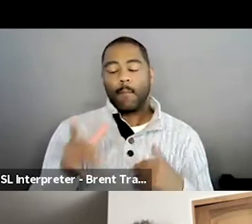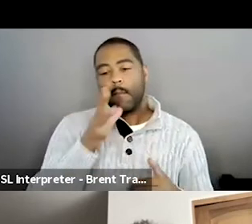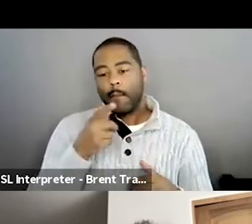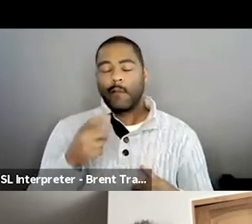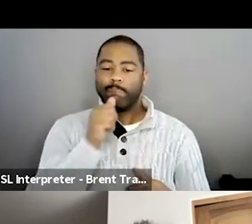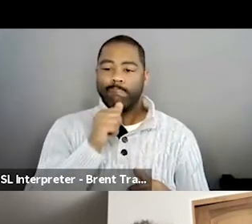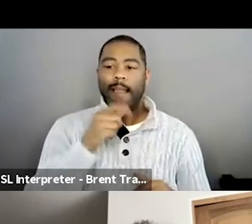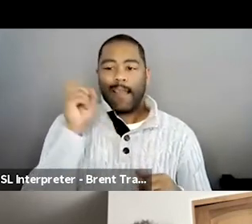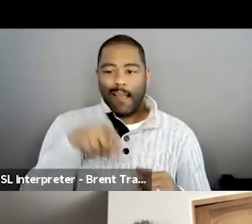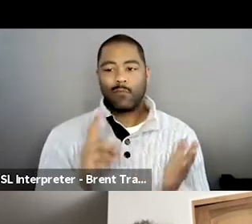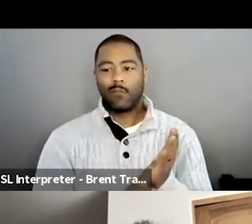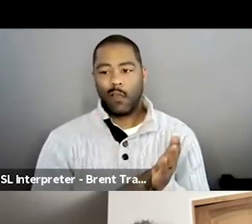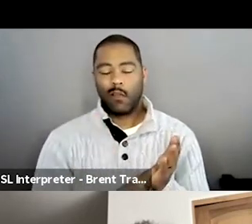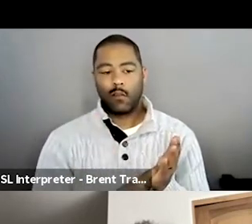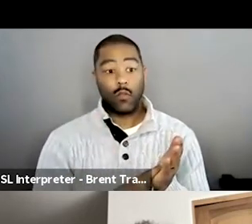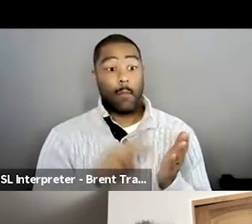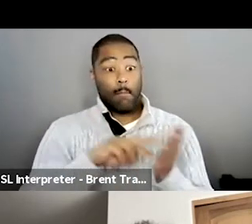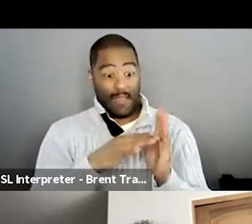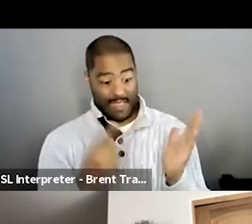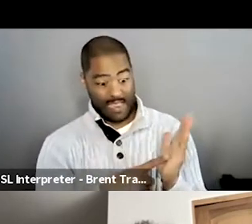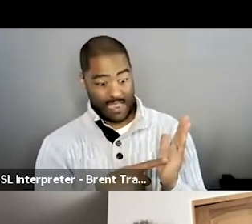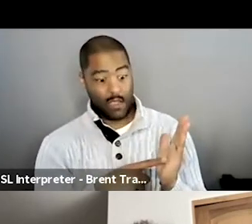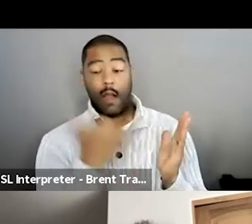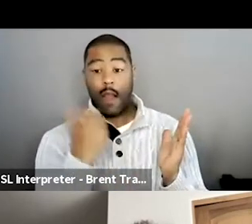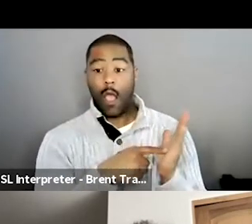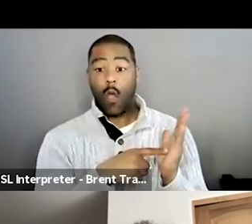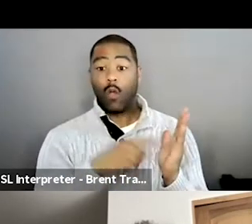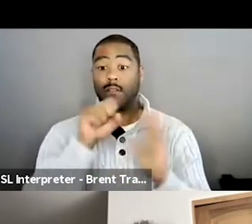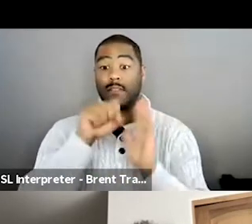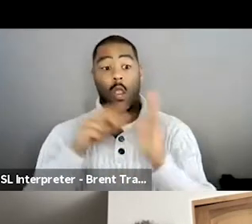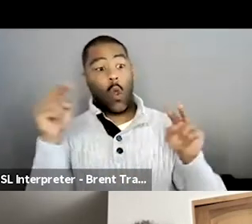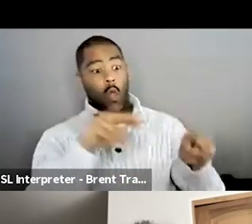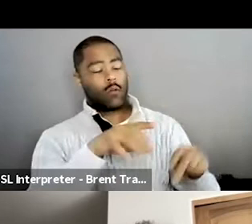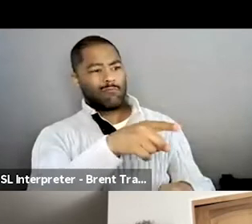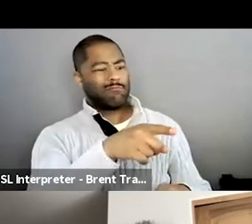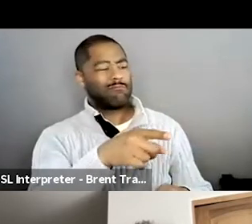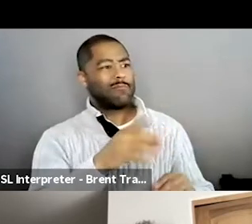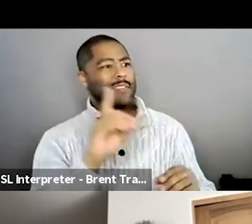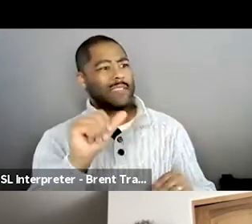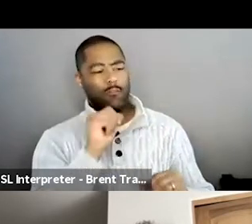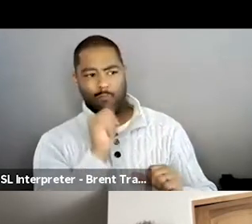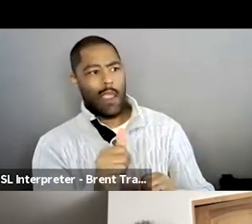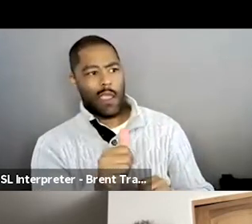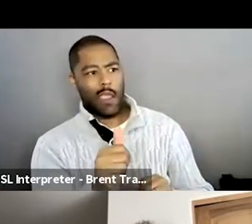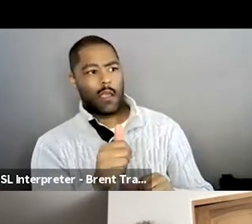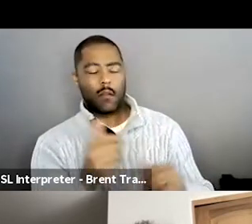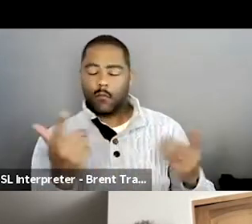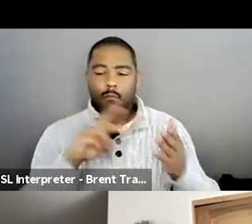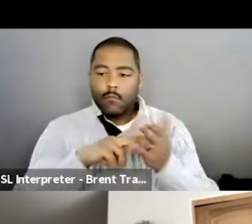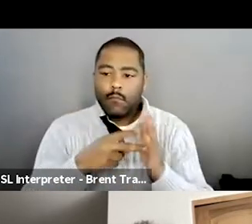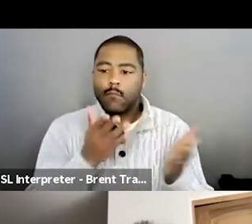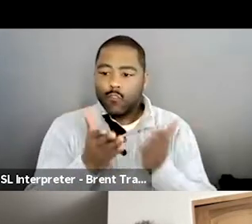receiving any outside help whatsoever. And it was difficult because my dad didn't know the avenues on what he should do